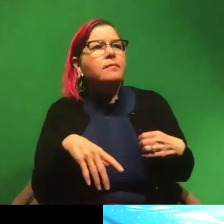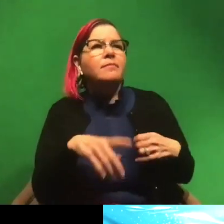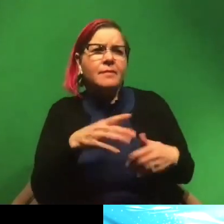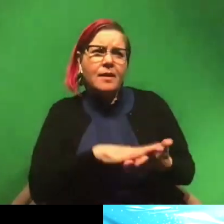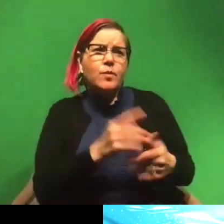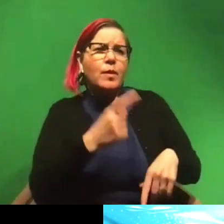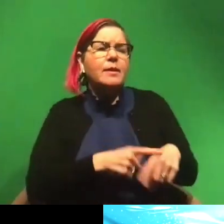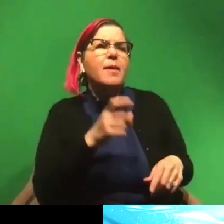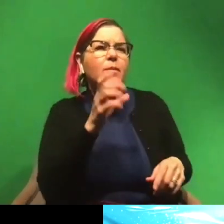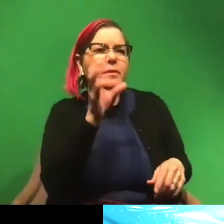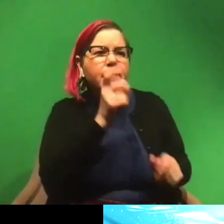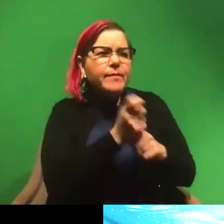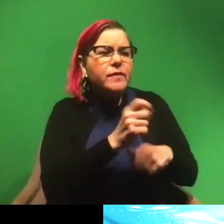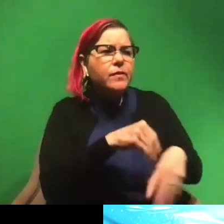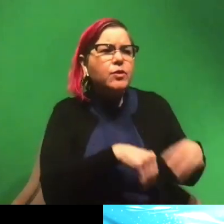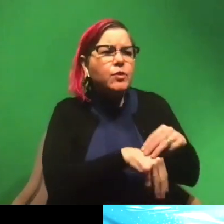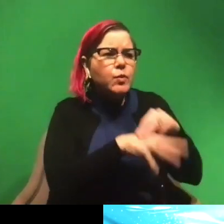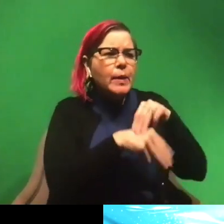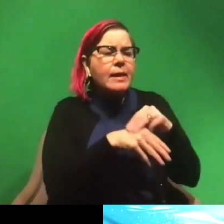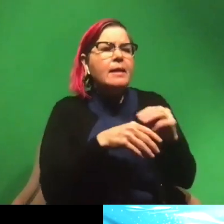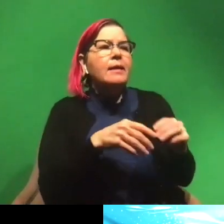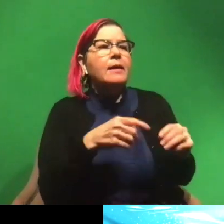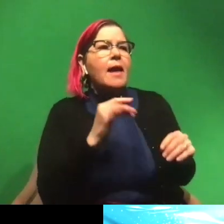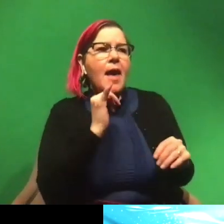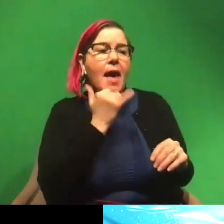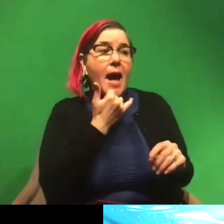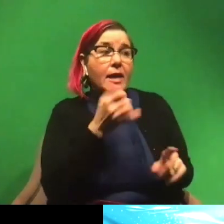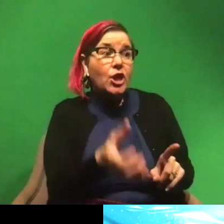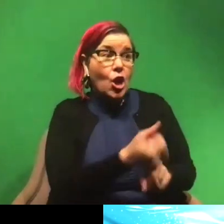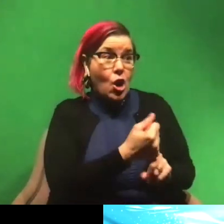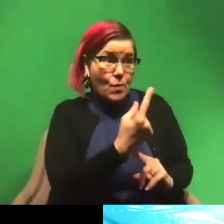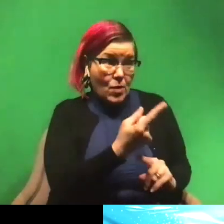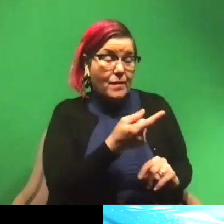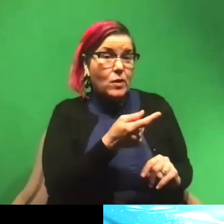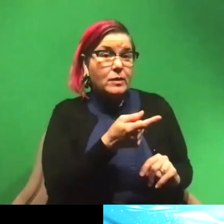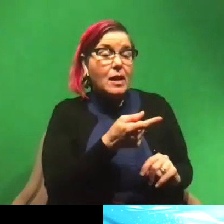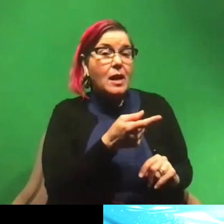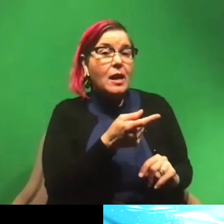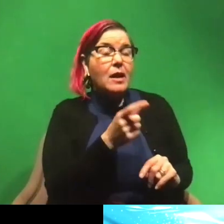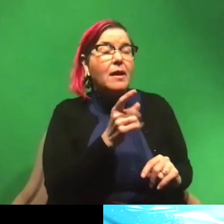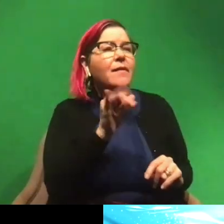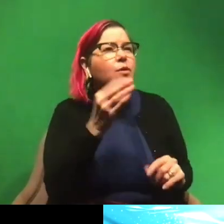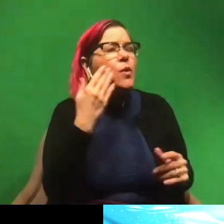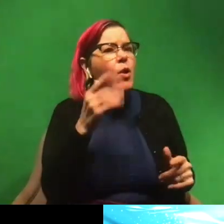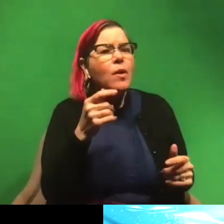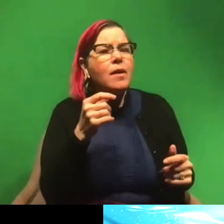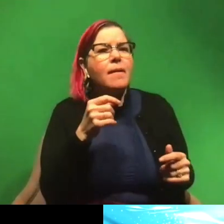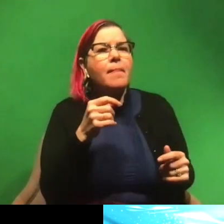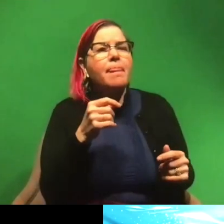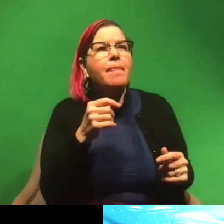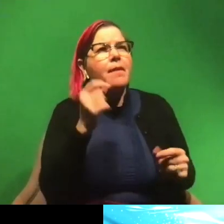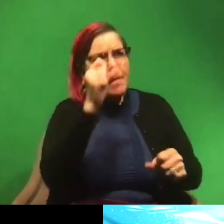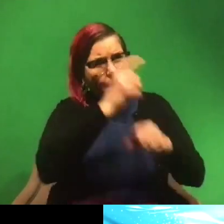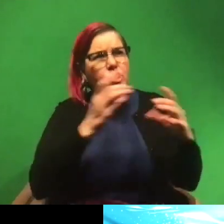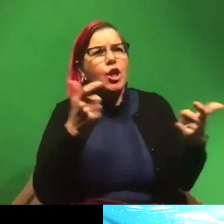squid fishing, um, and we accidentally caught one of those. And they're like, for anyone who doesn't know, they're these like, imagine like a